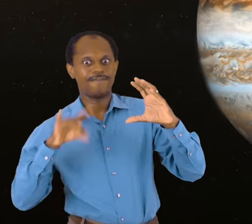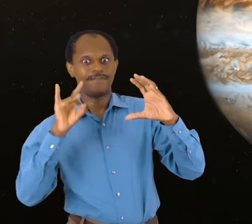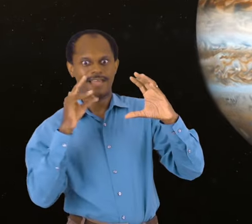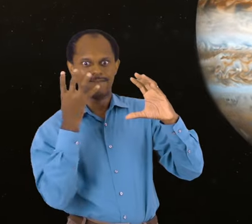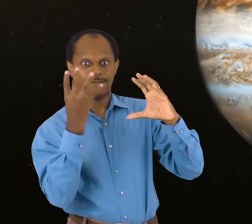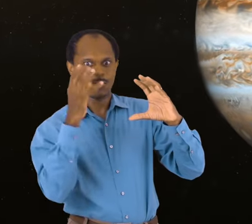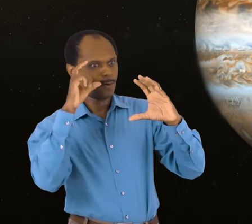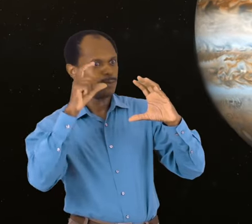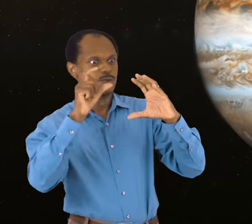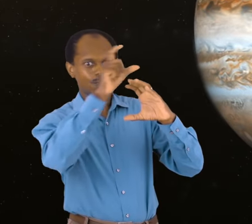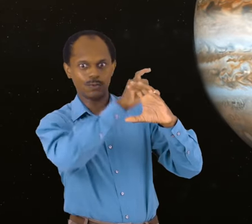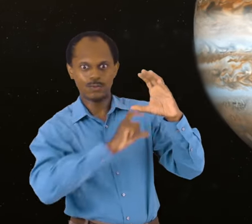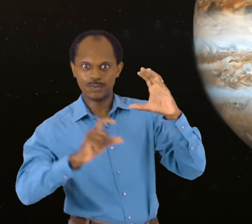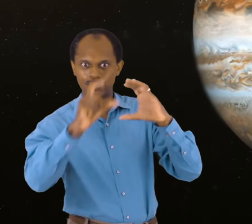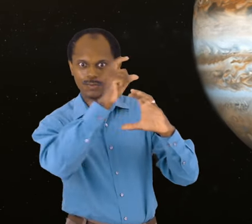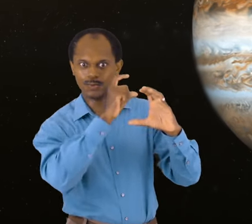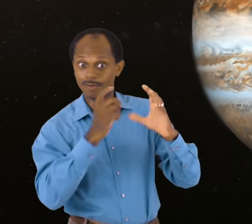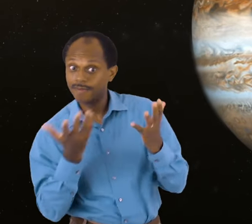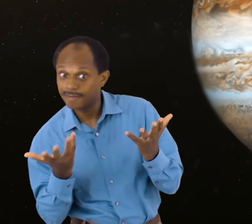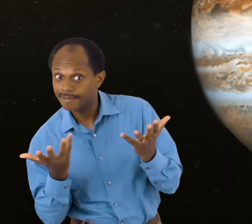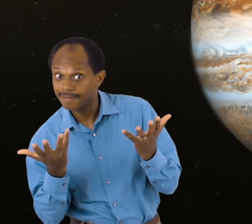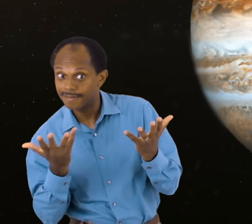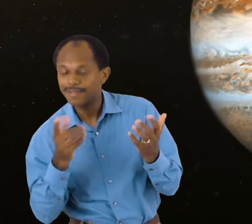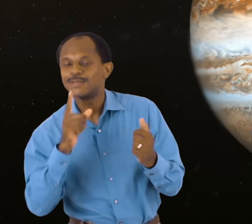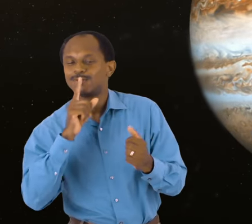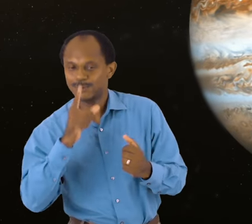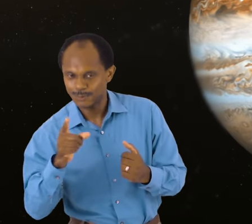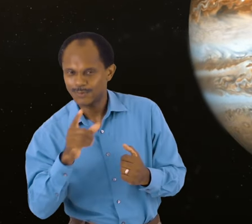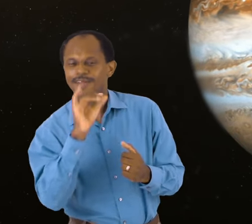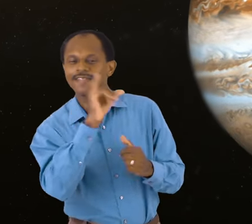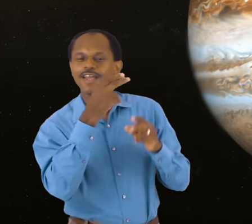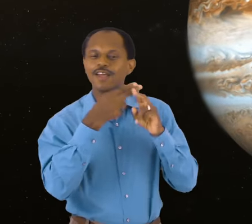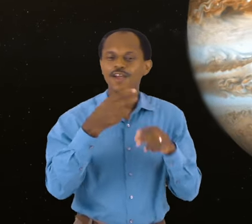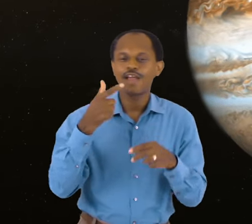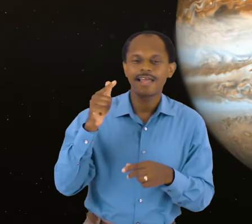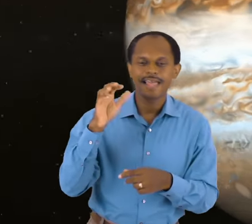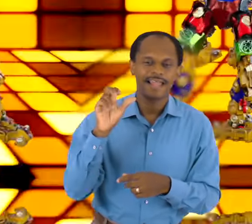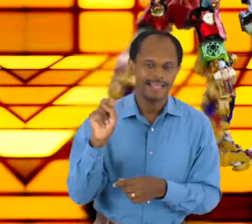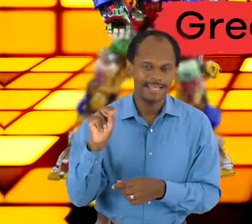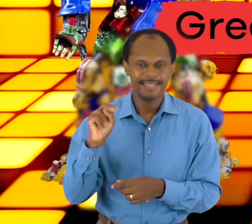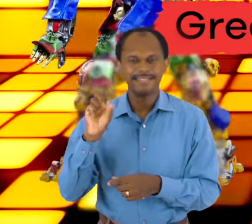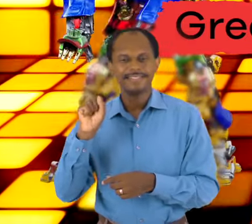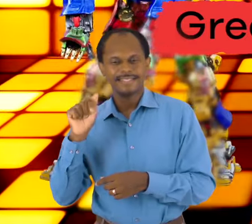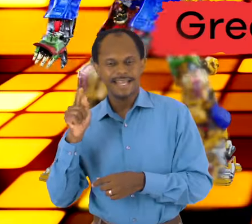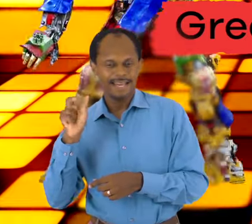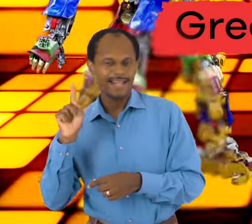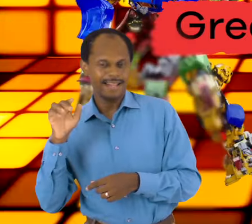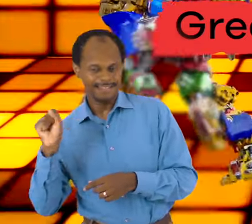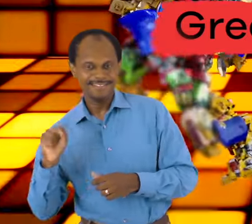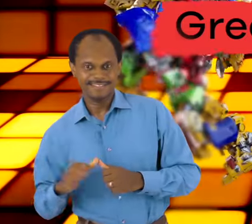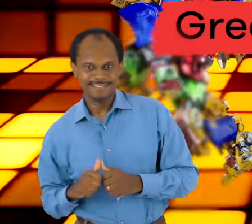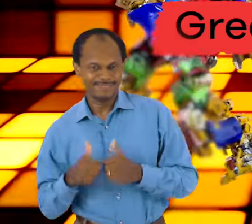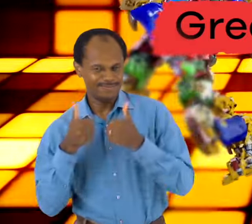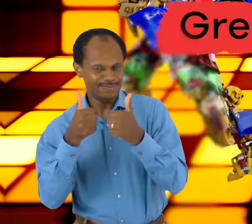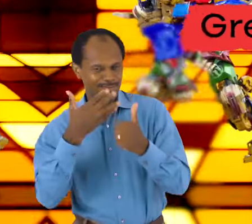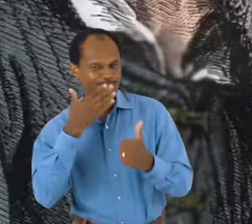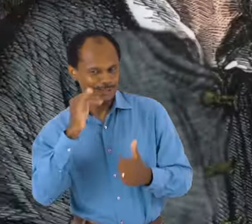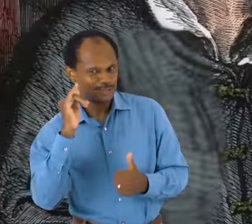True. These are called the Galilean satellites. Great job, friends.